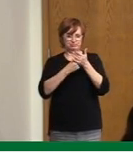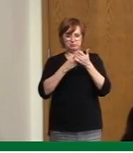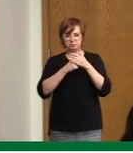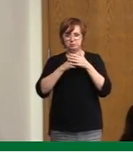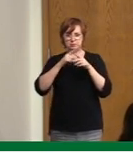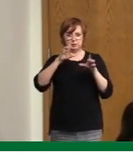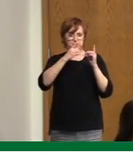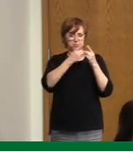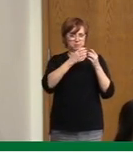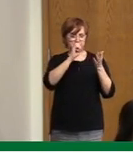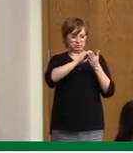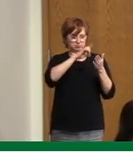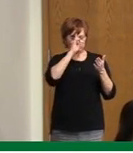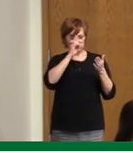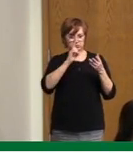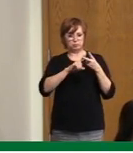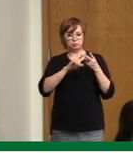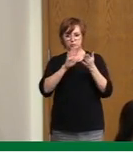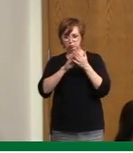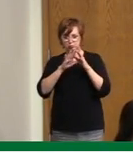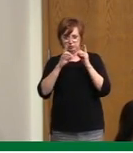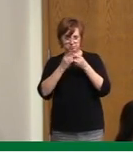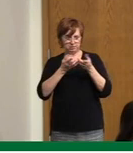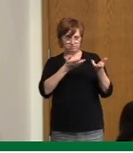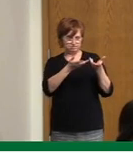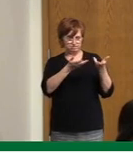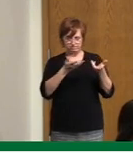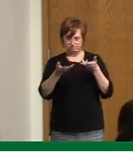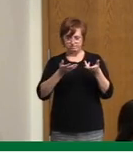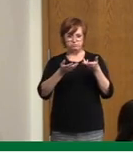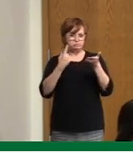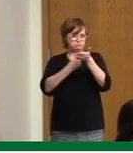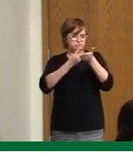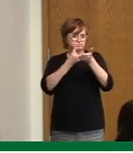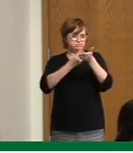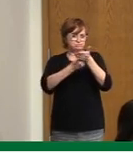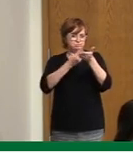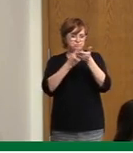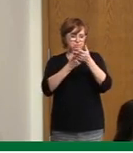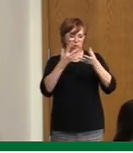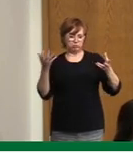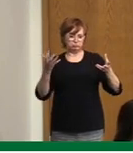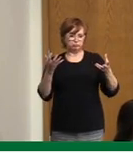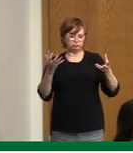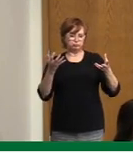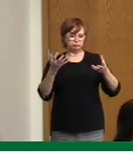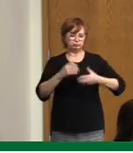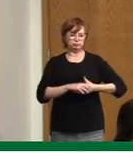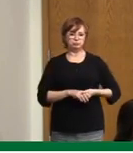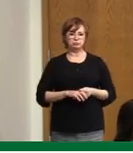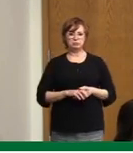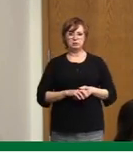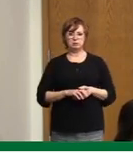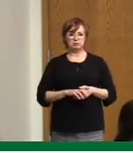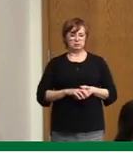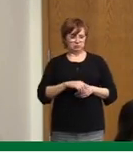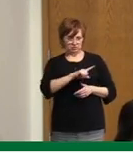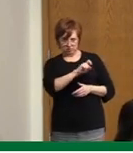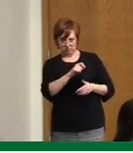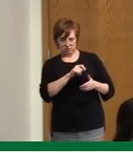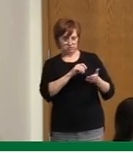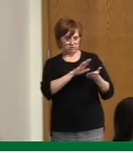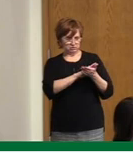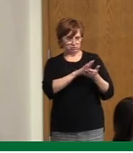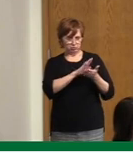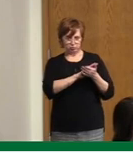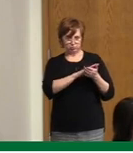the Ministry of Education and the school divisions. Right now, obviously, teachers and schools feel very and